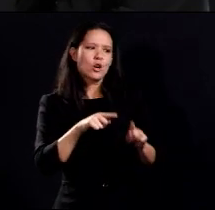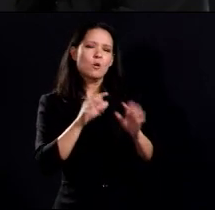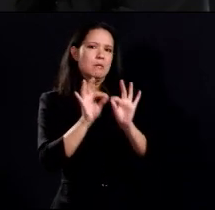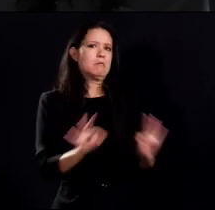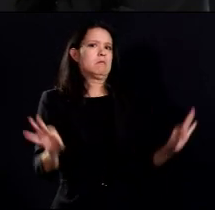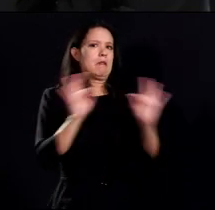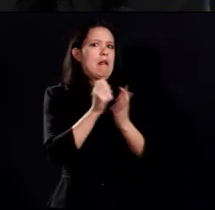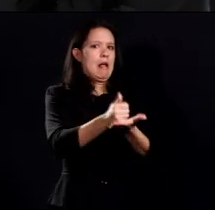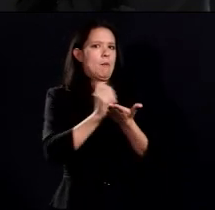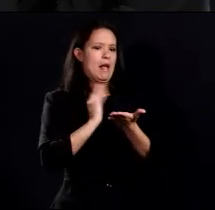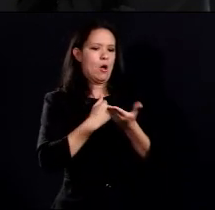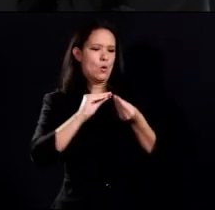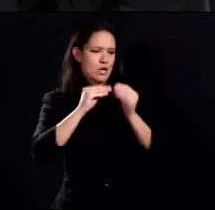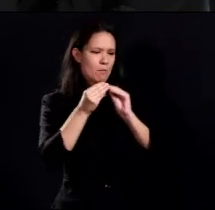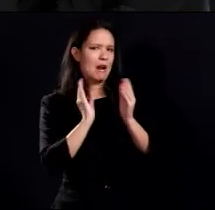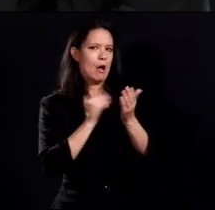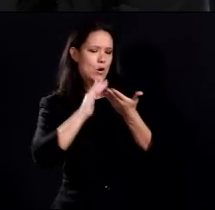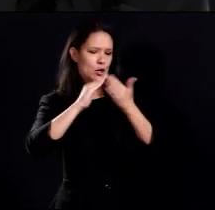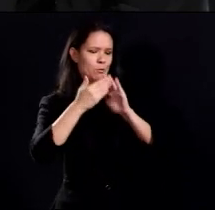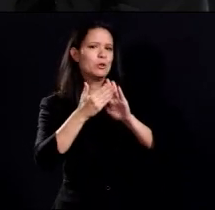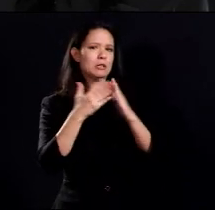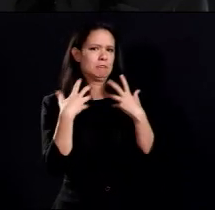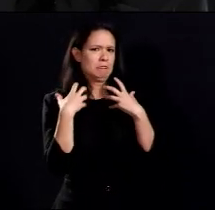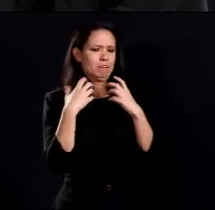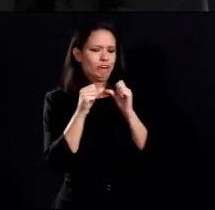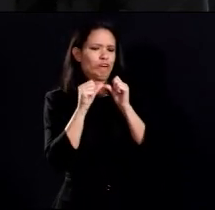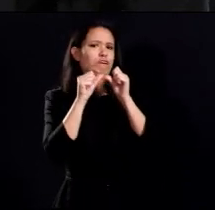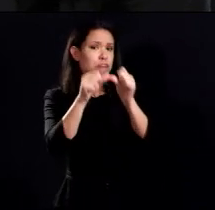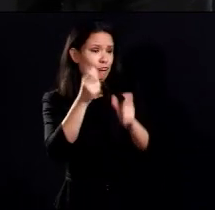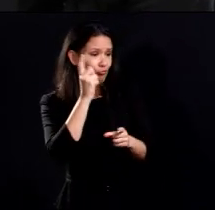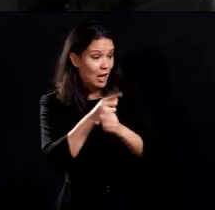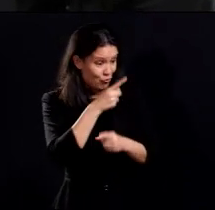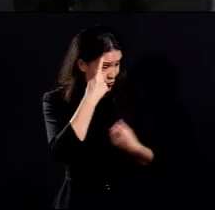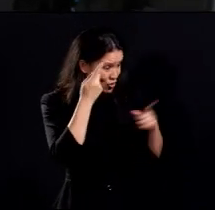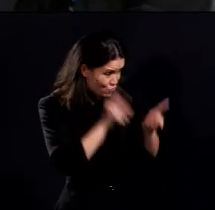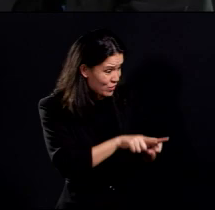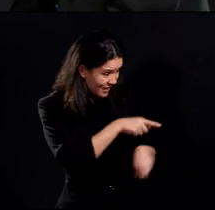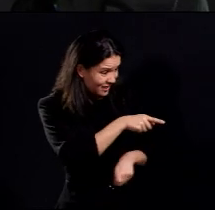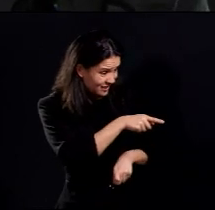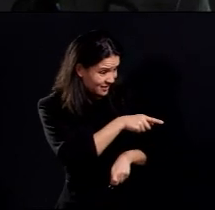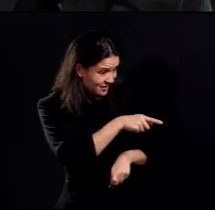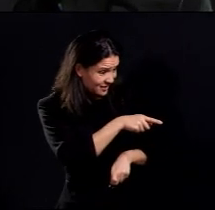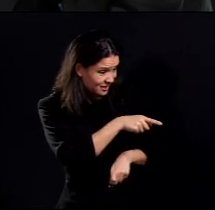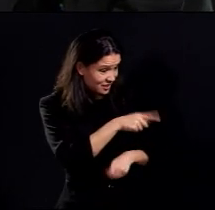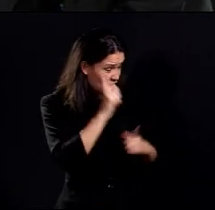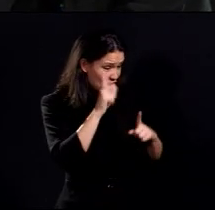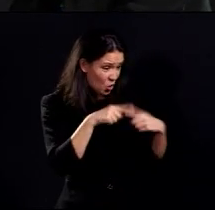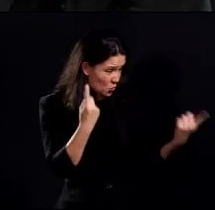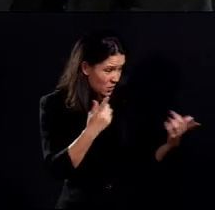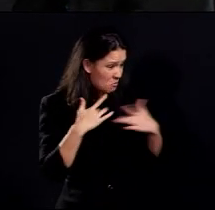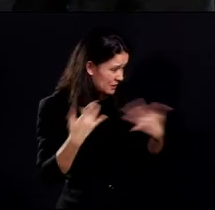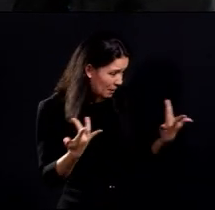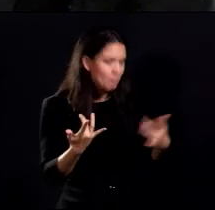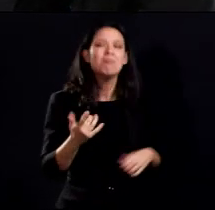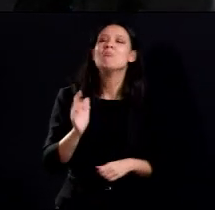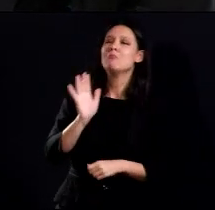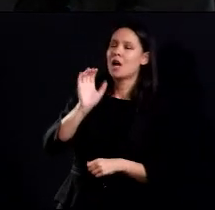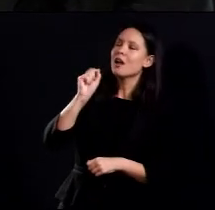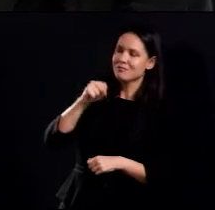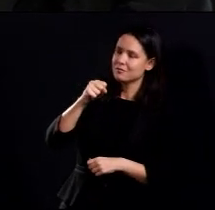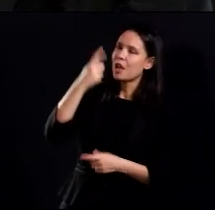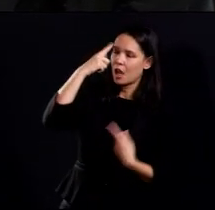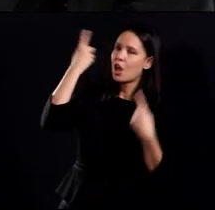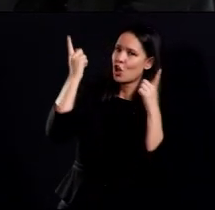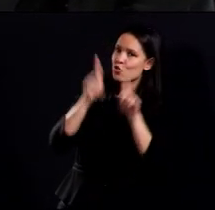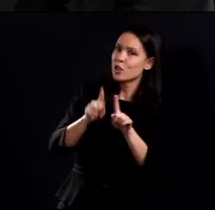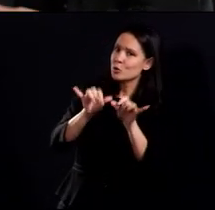they will make a difference in our community. Would you agree and tell our viewers that you agree or don't agree? No, I definitely agree. It's going